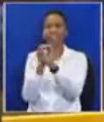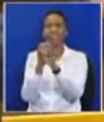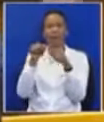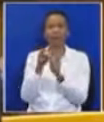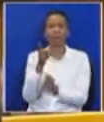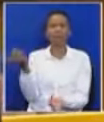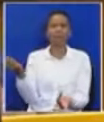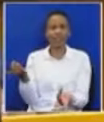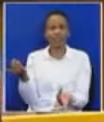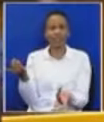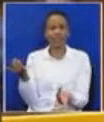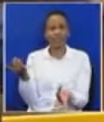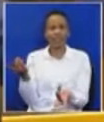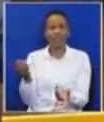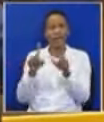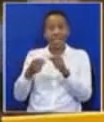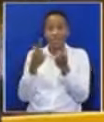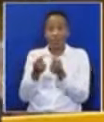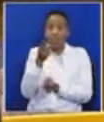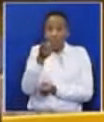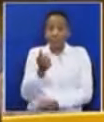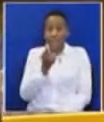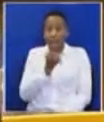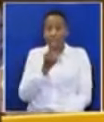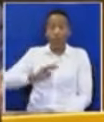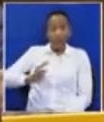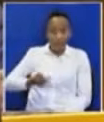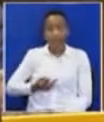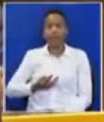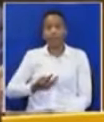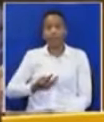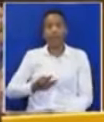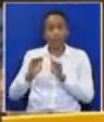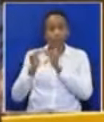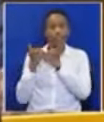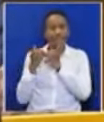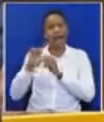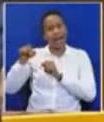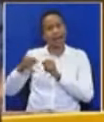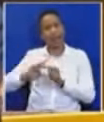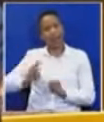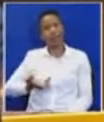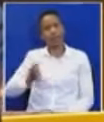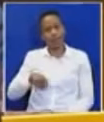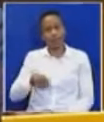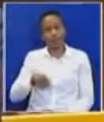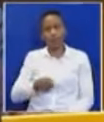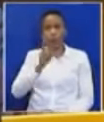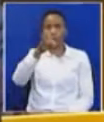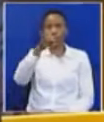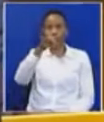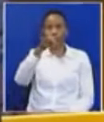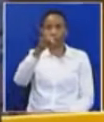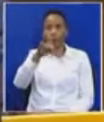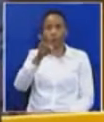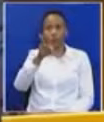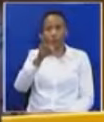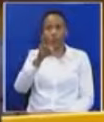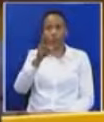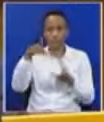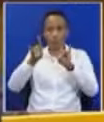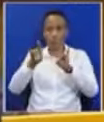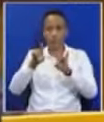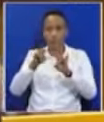charity begin at home? Shouldn't you have done something in your own home? Honorable Member, Honorable Sheikh Imam, will you take your seat, please?